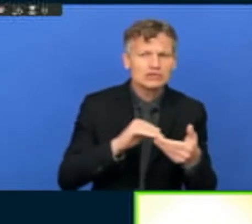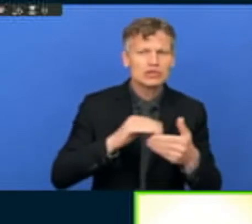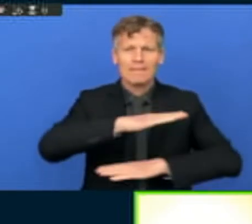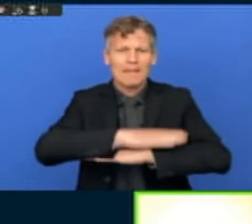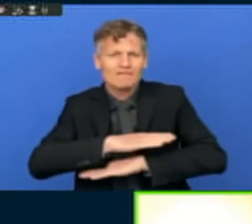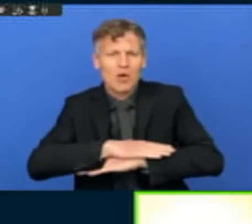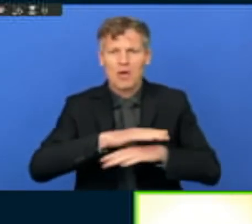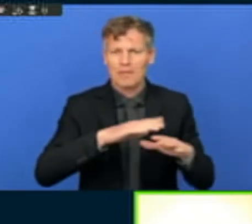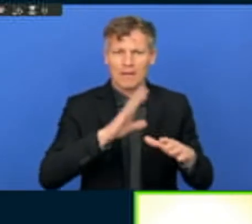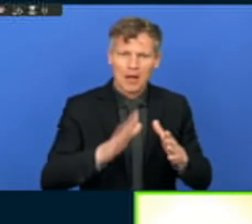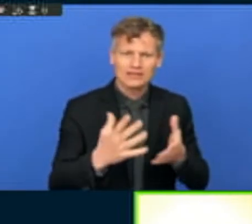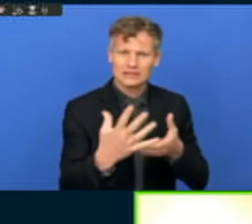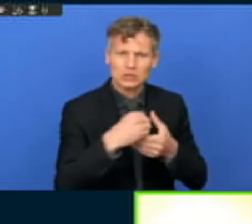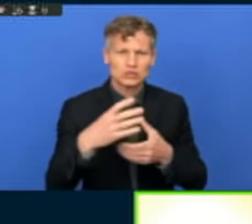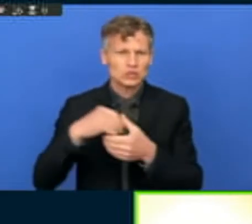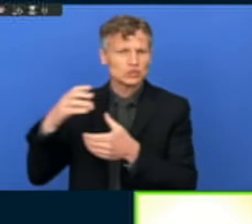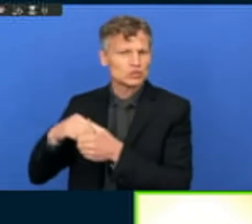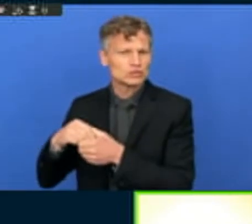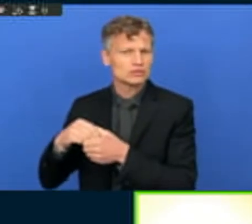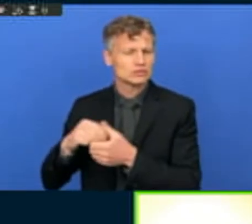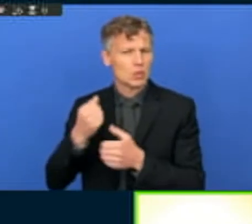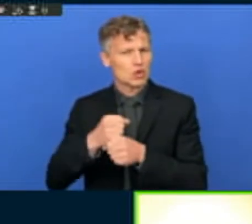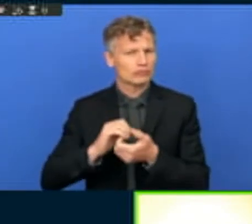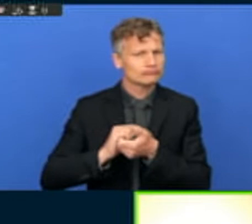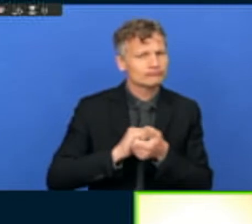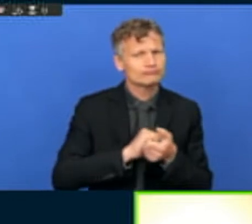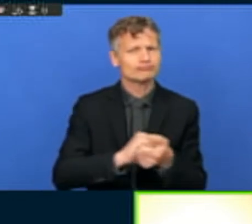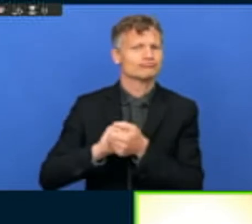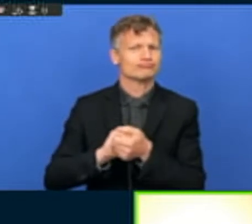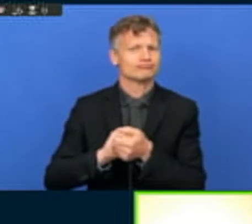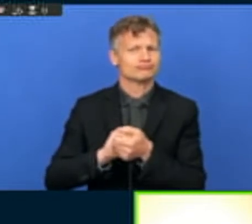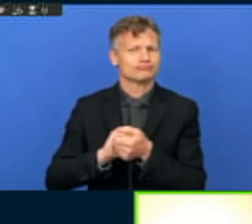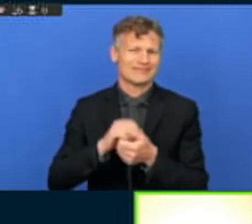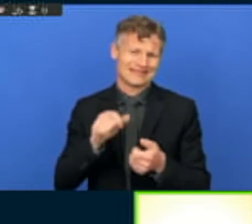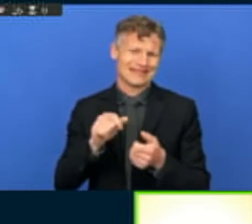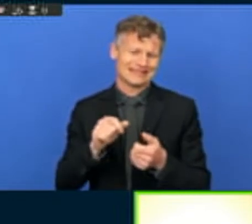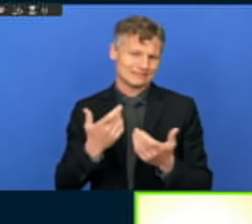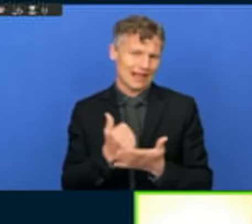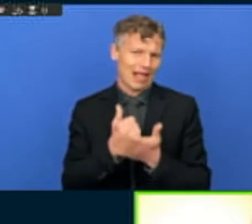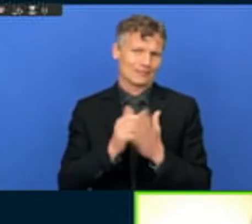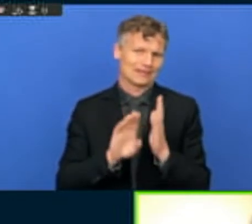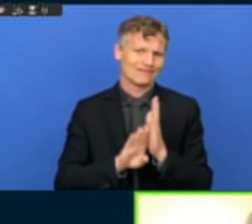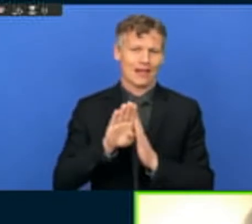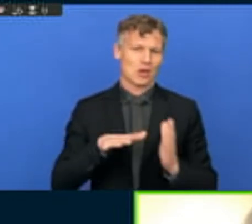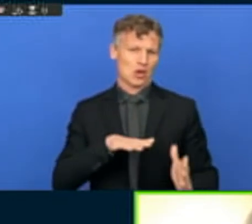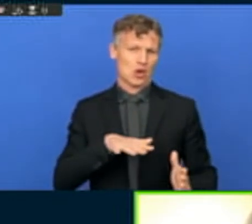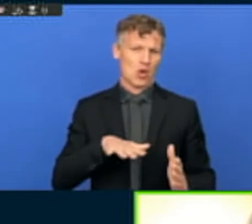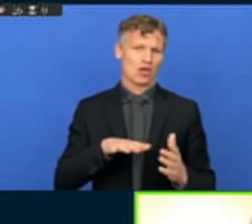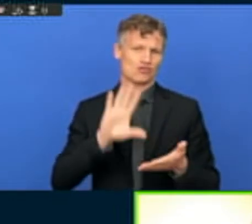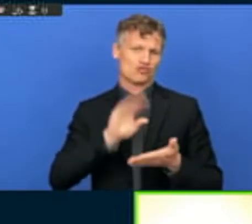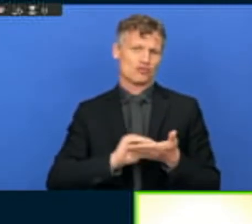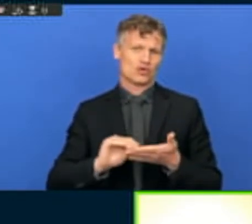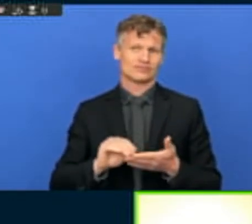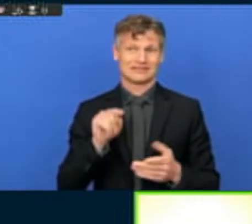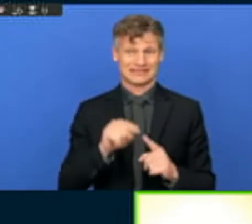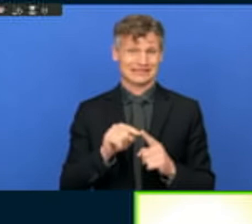inclusion through developing local reporting. So that's why it is extremely important to